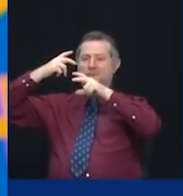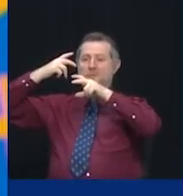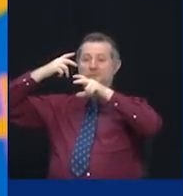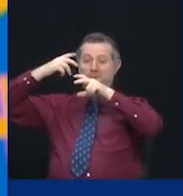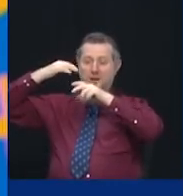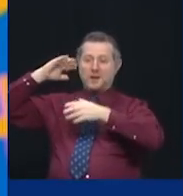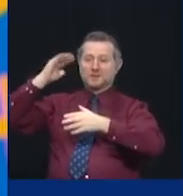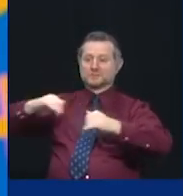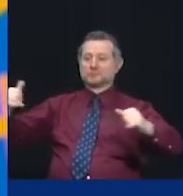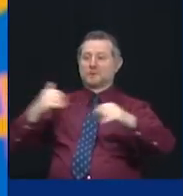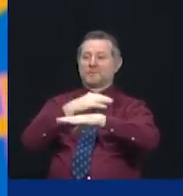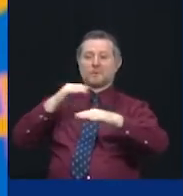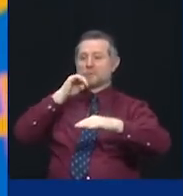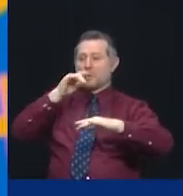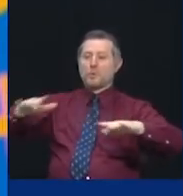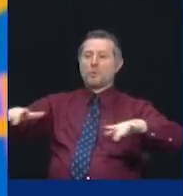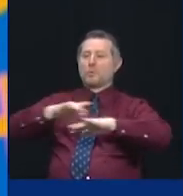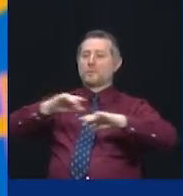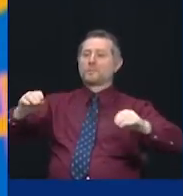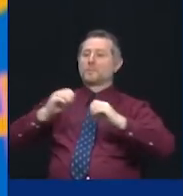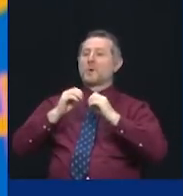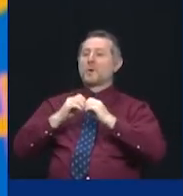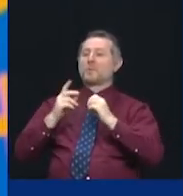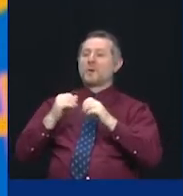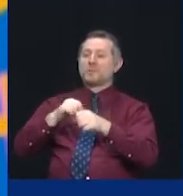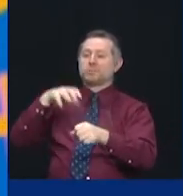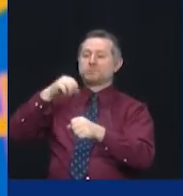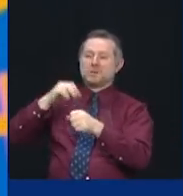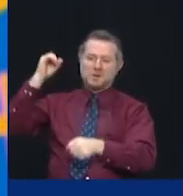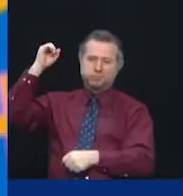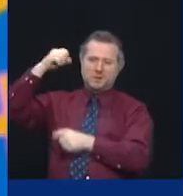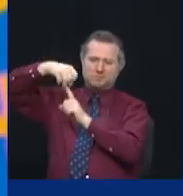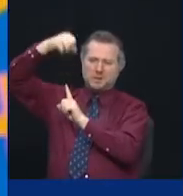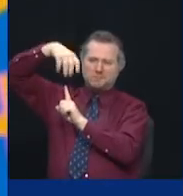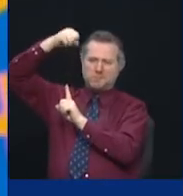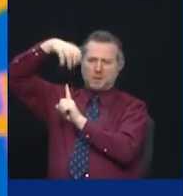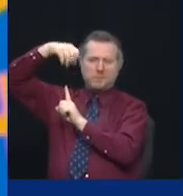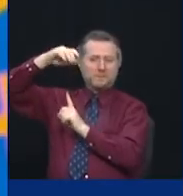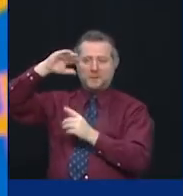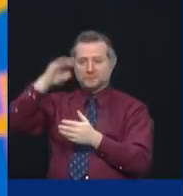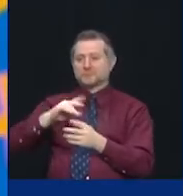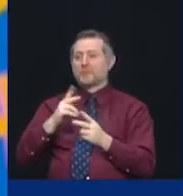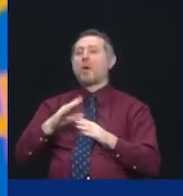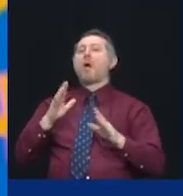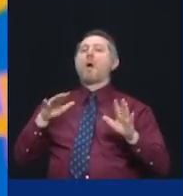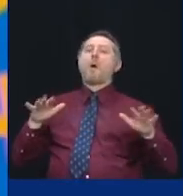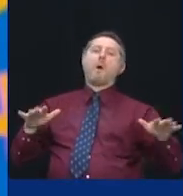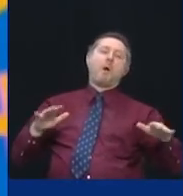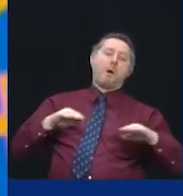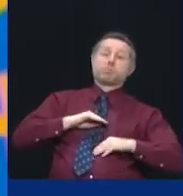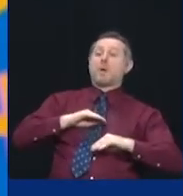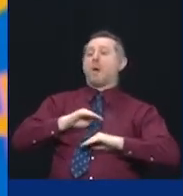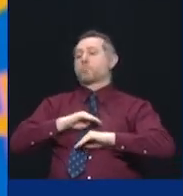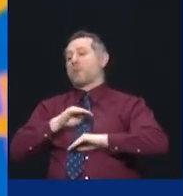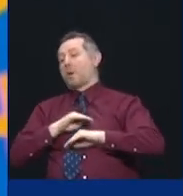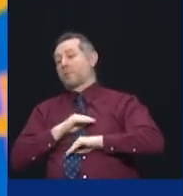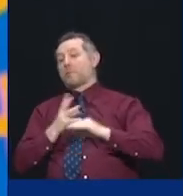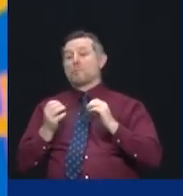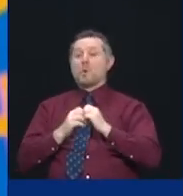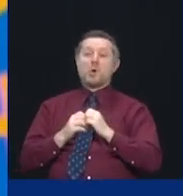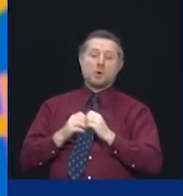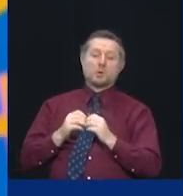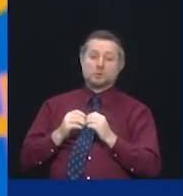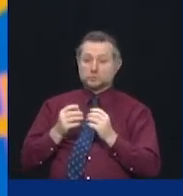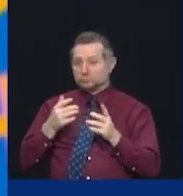more habitable for everyone. And most importantly, we will make it more efficient for our customers by adding the loading docks that we mentioned.